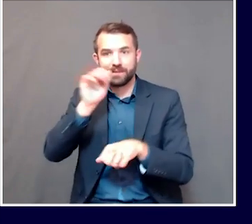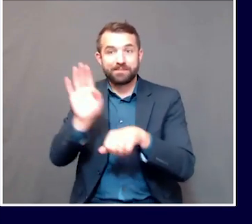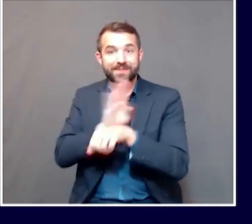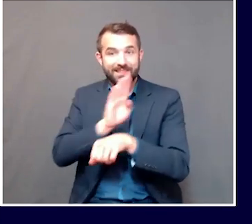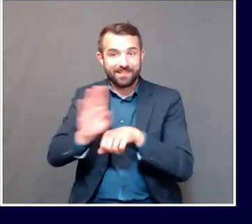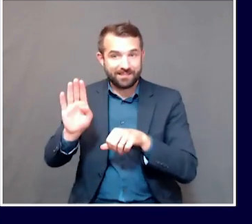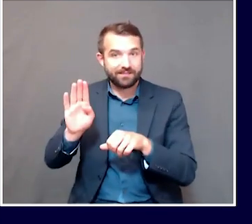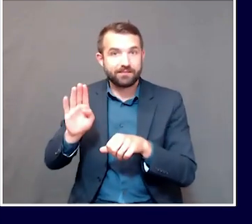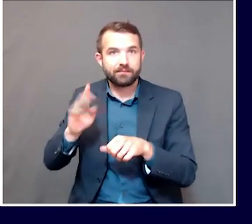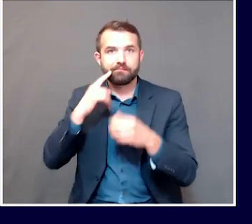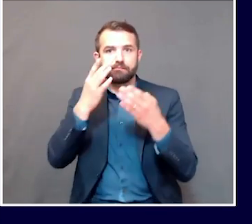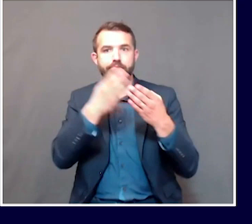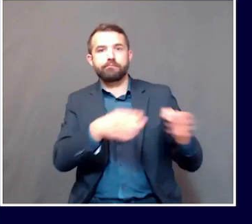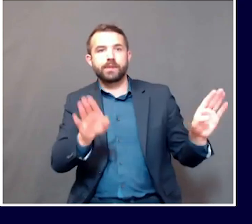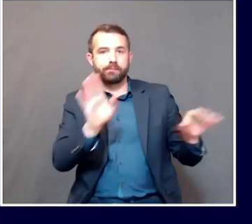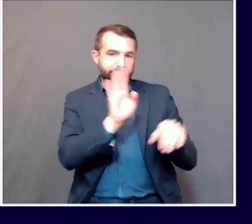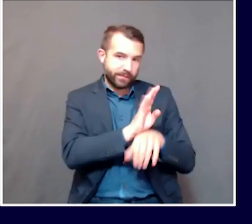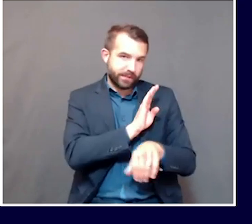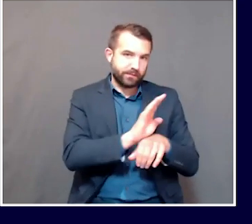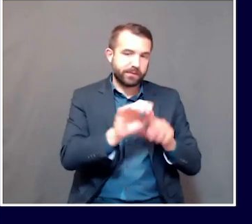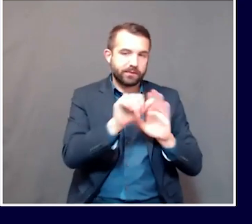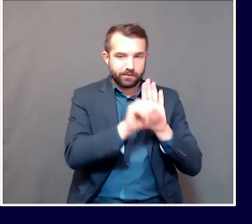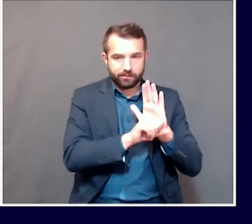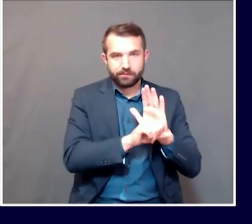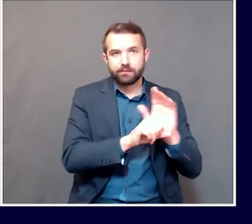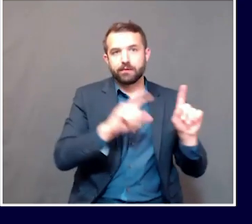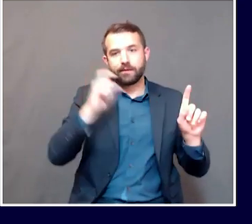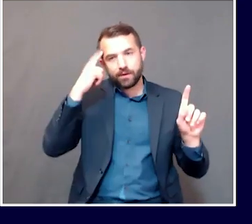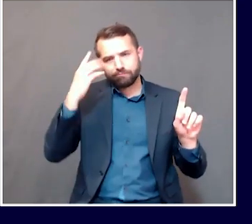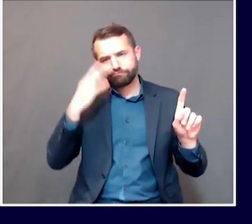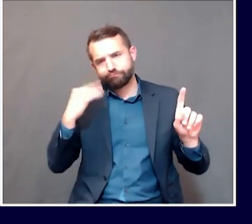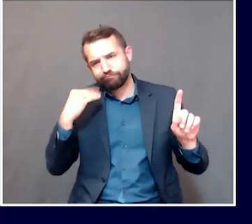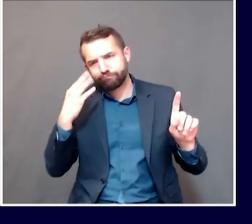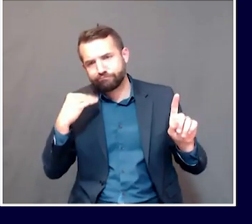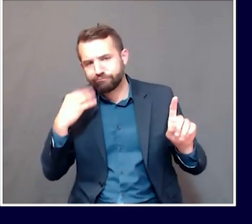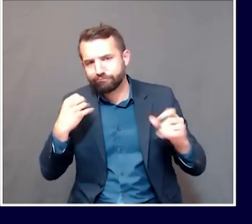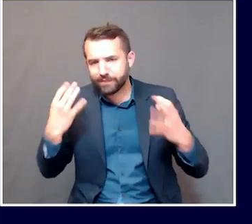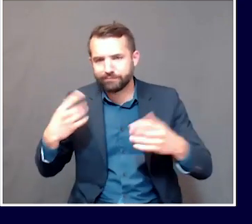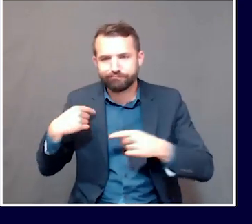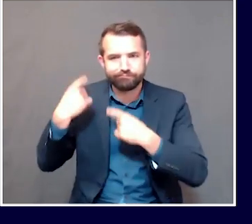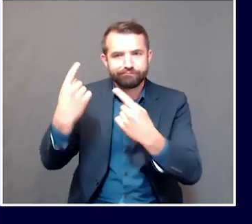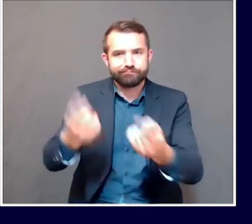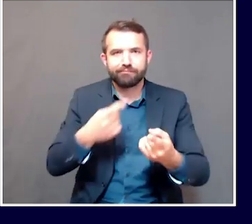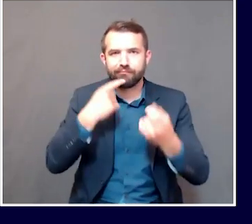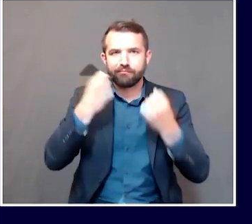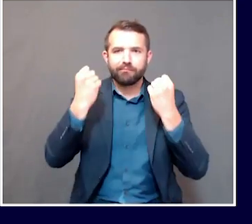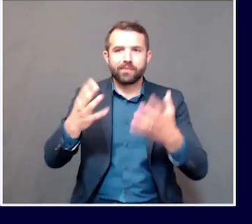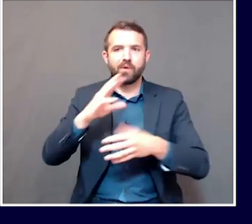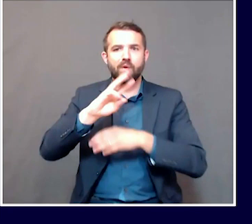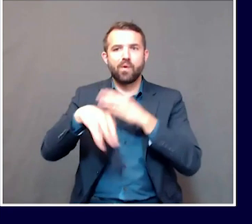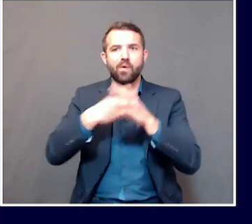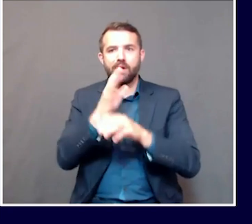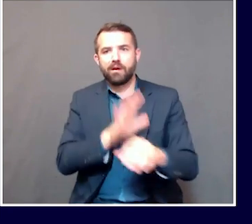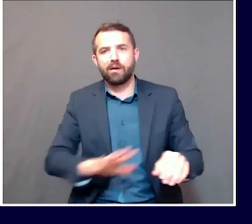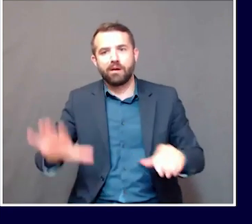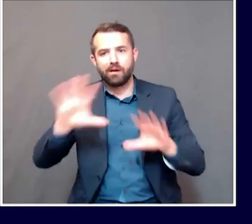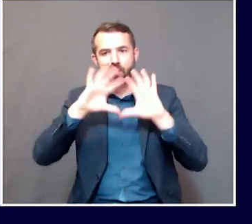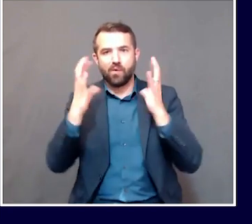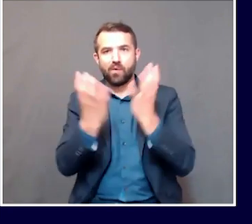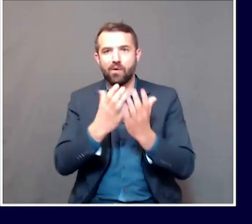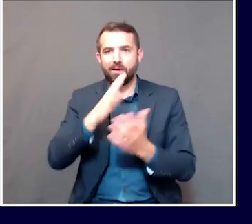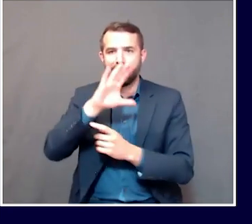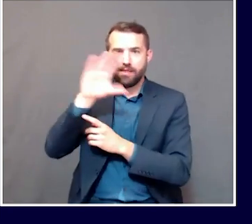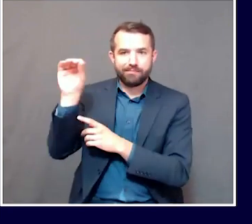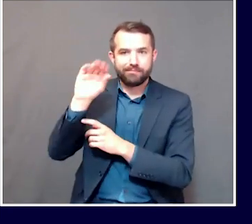the public sector. With worldwide companies like Nokia, Gateway, and